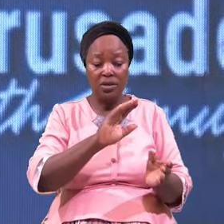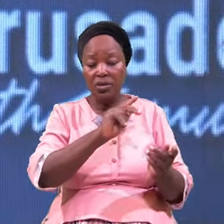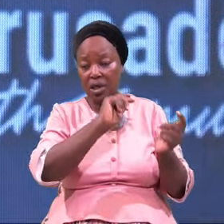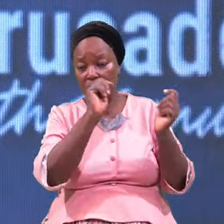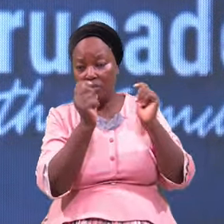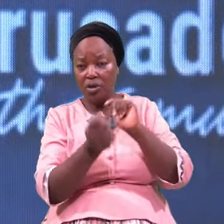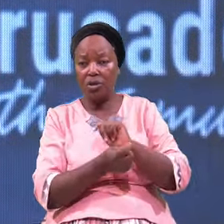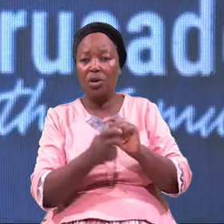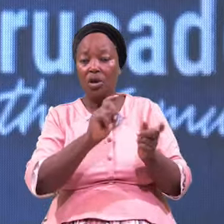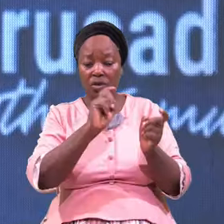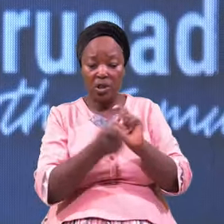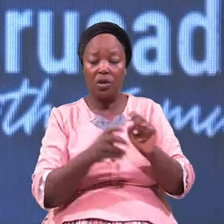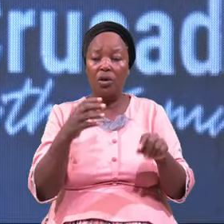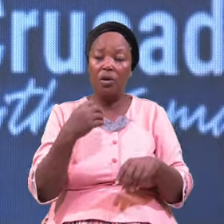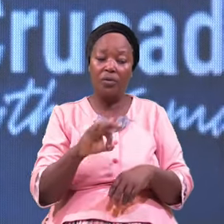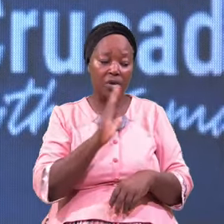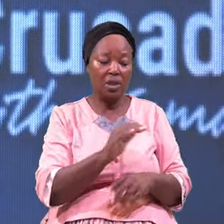Of His Captivity